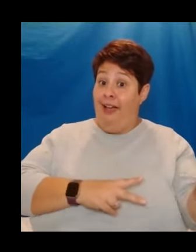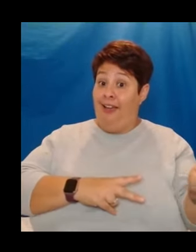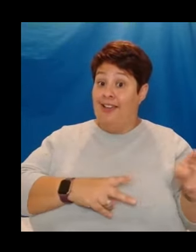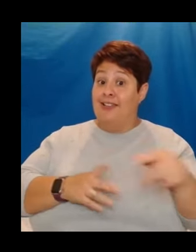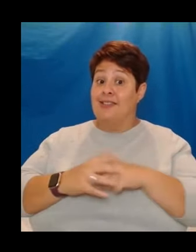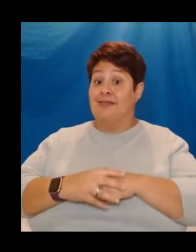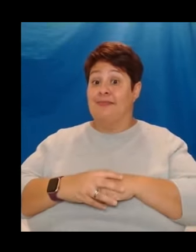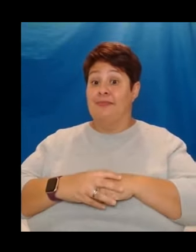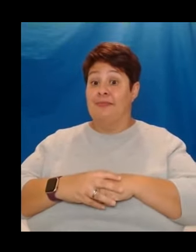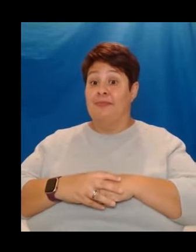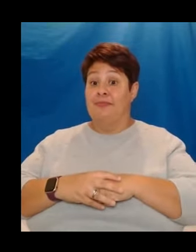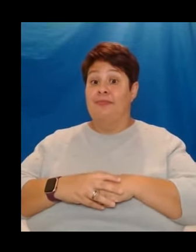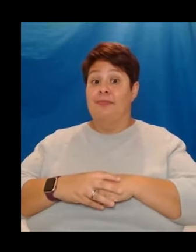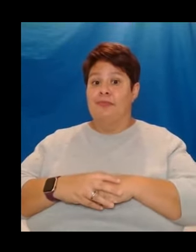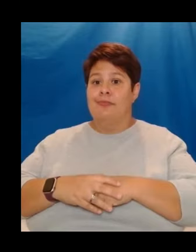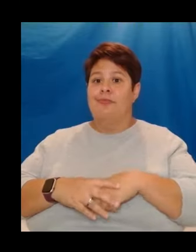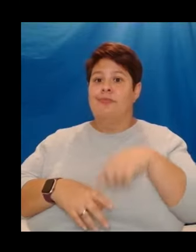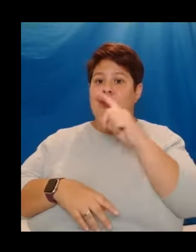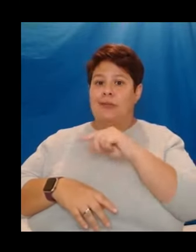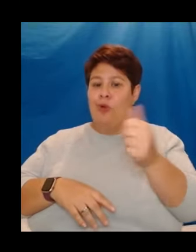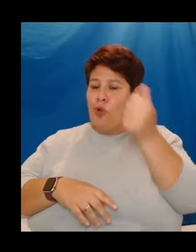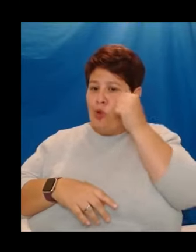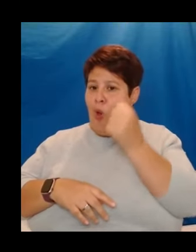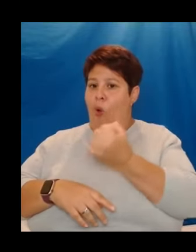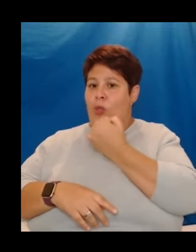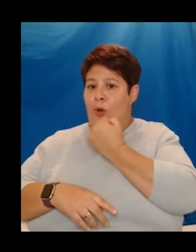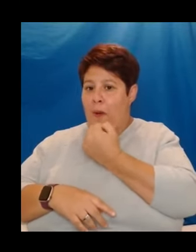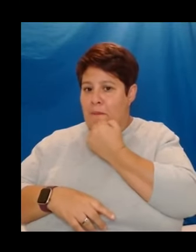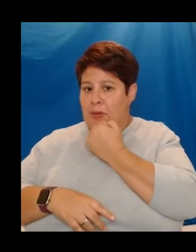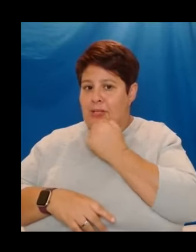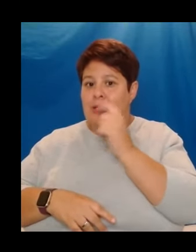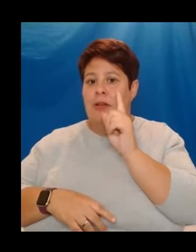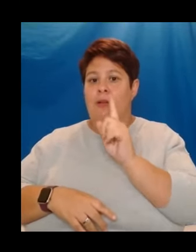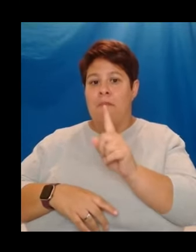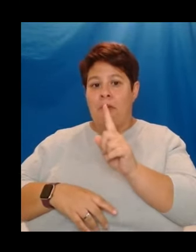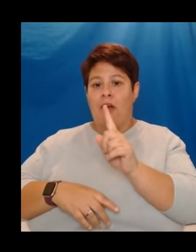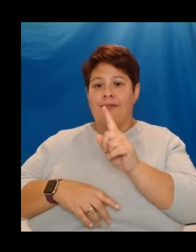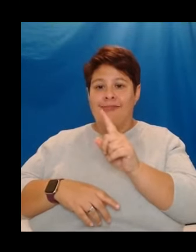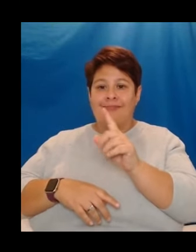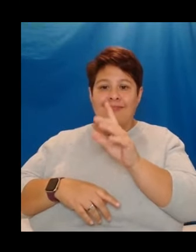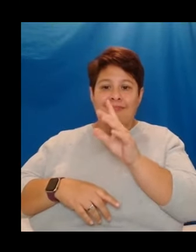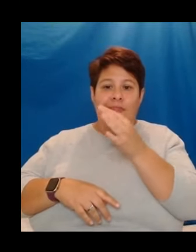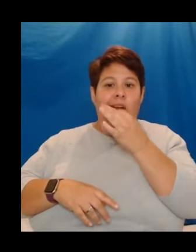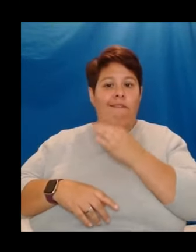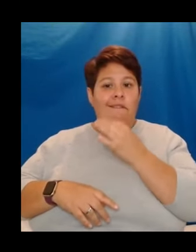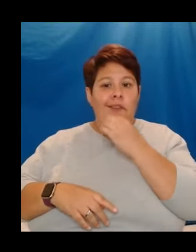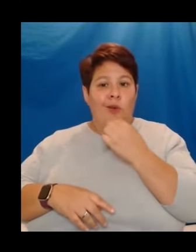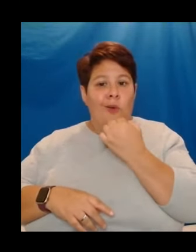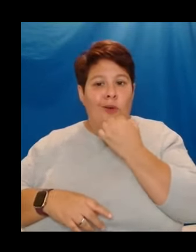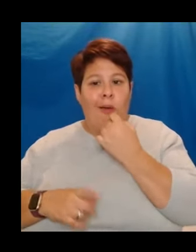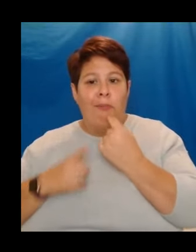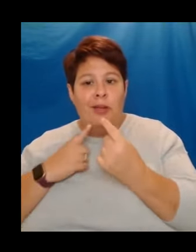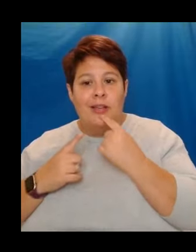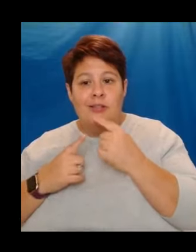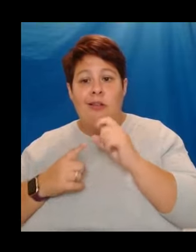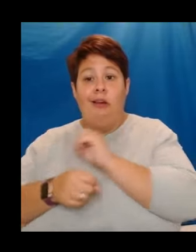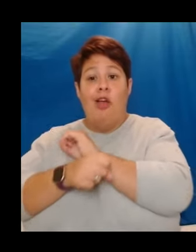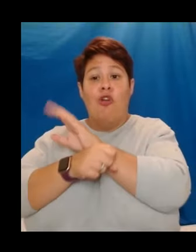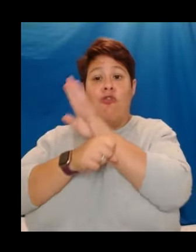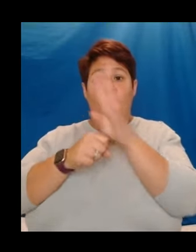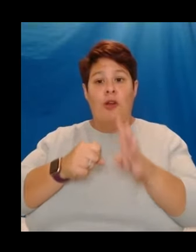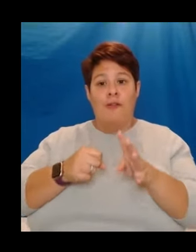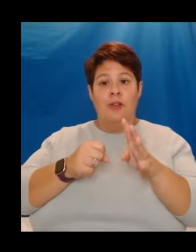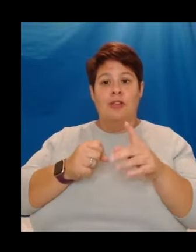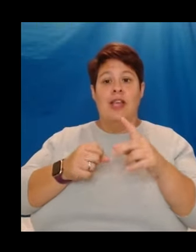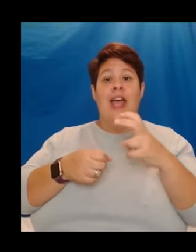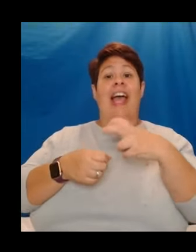People know some of the statistics by now, but just to say a few. The COVID-19 discharge requirements